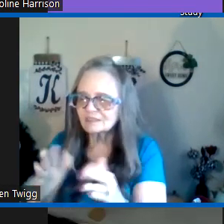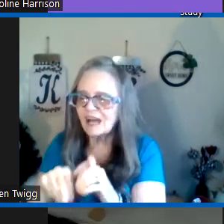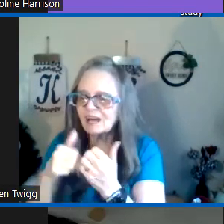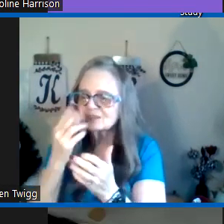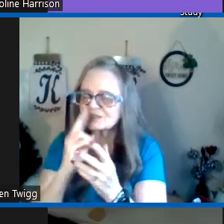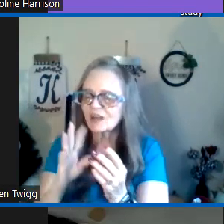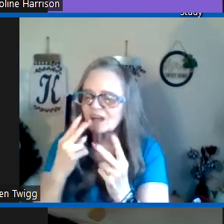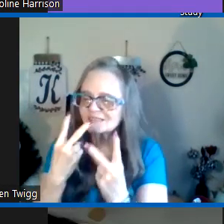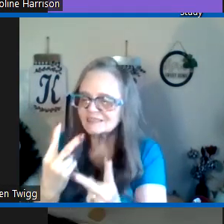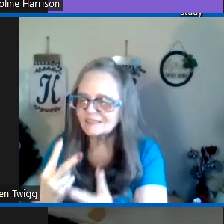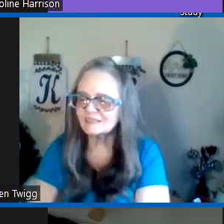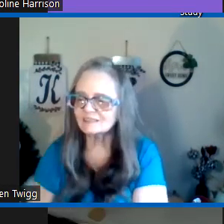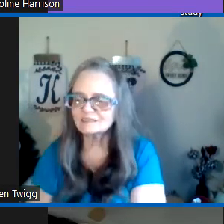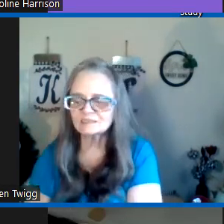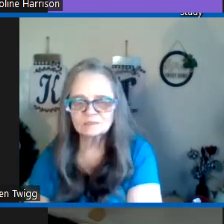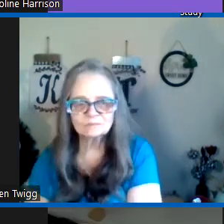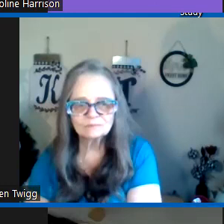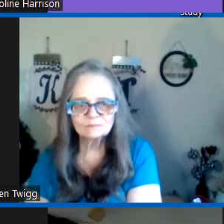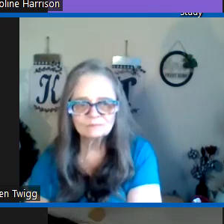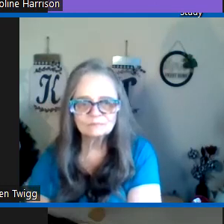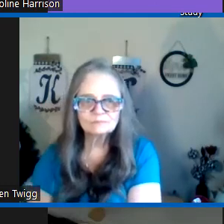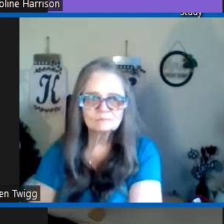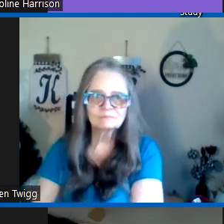at things how does God see things